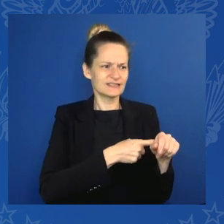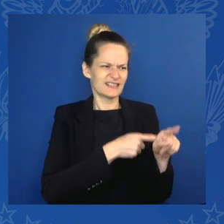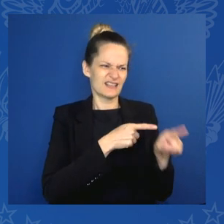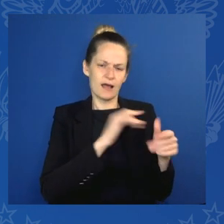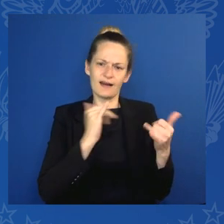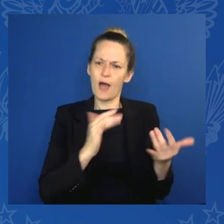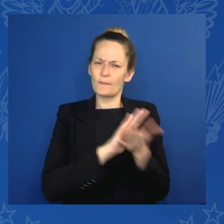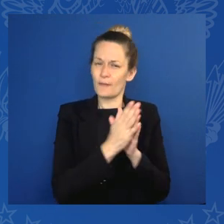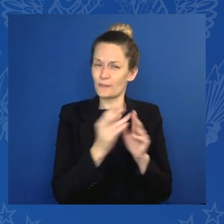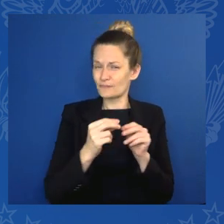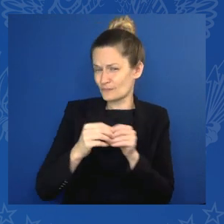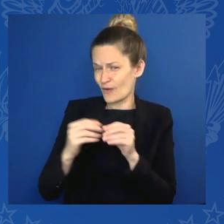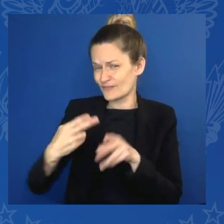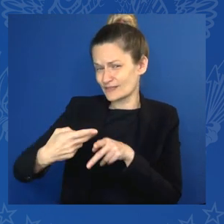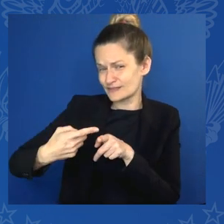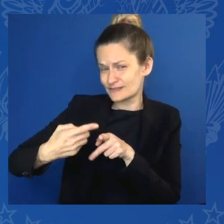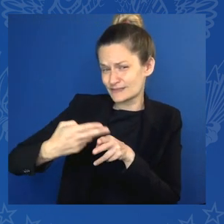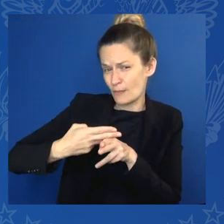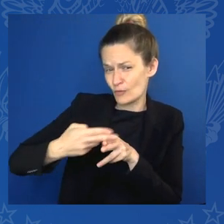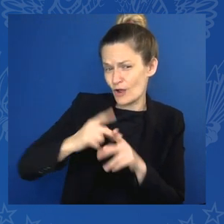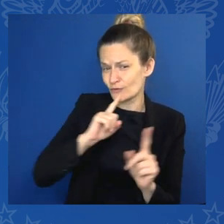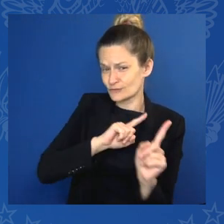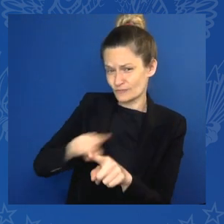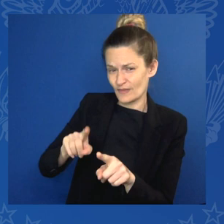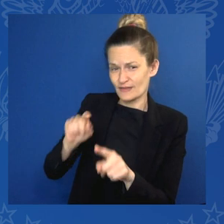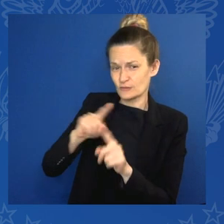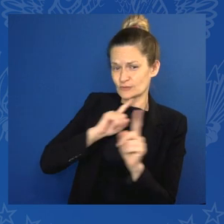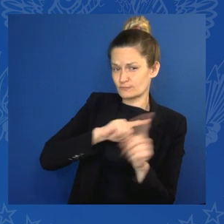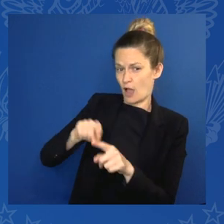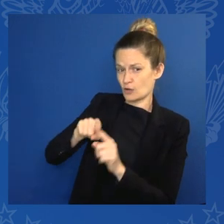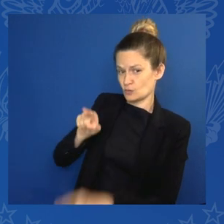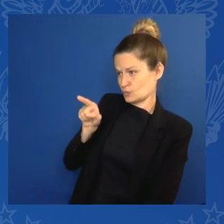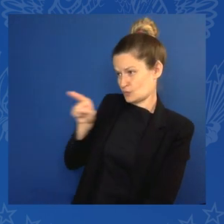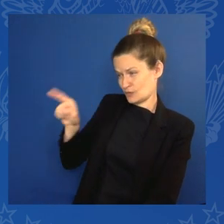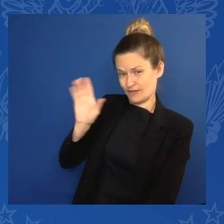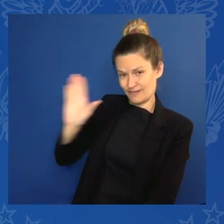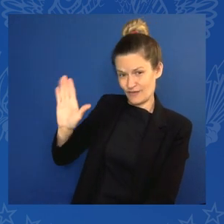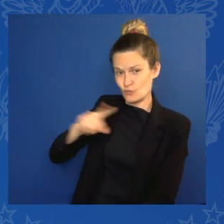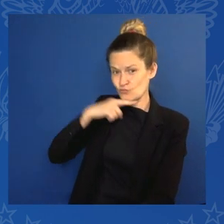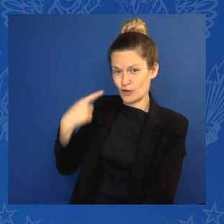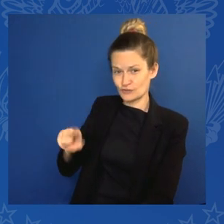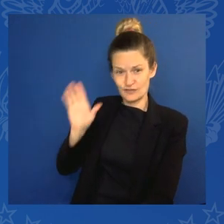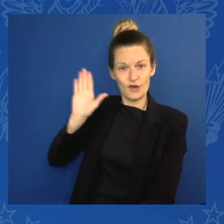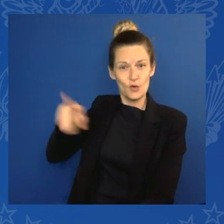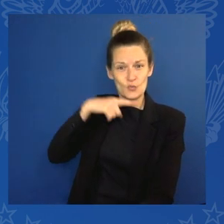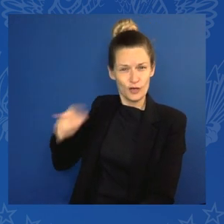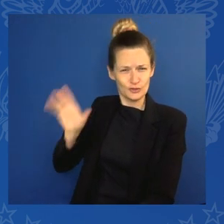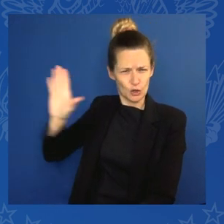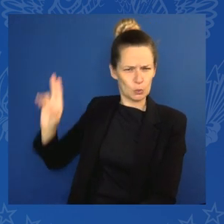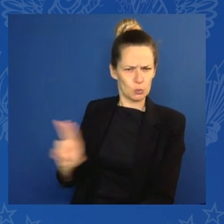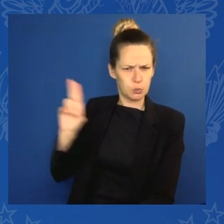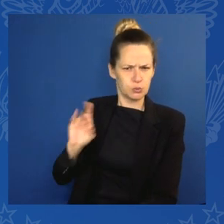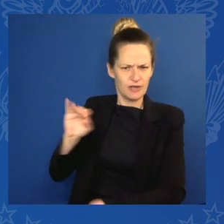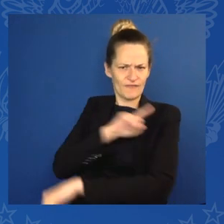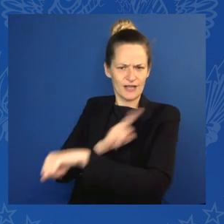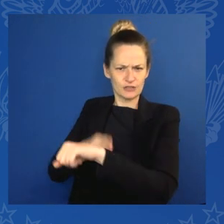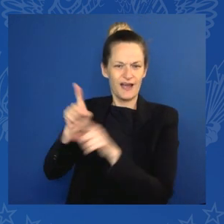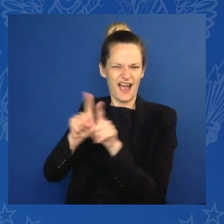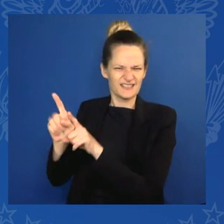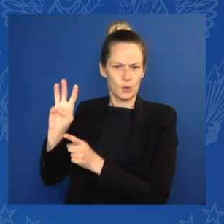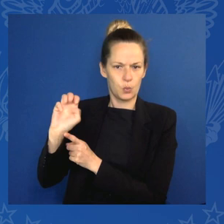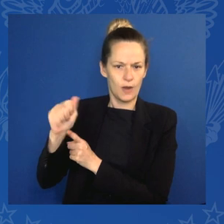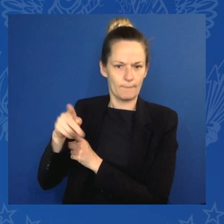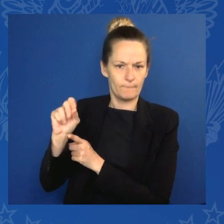Given the progress we have achieved, time is ripe to showcase our offer to the world under a common roof. I am